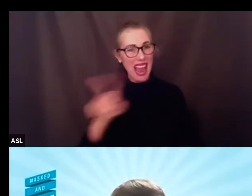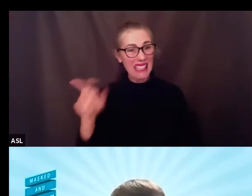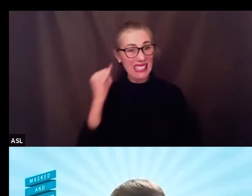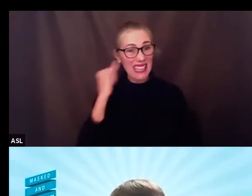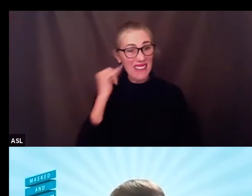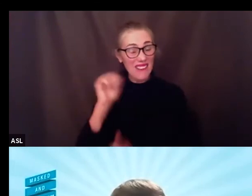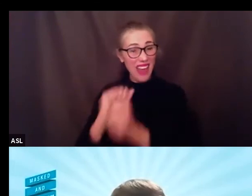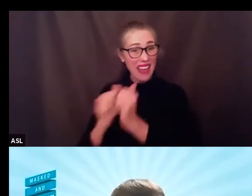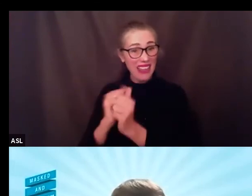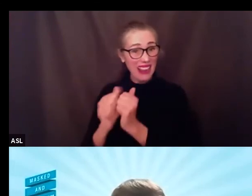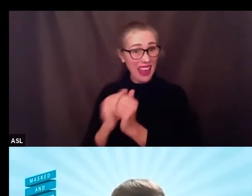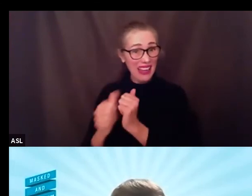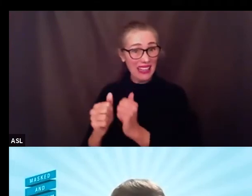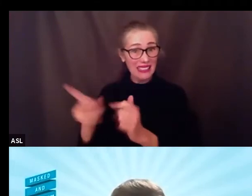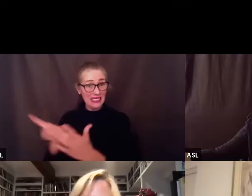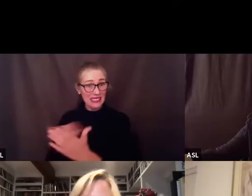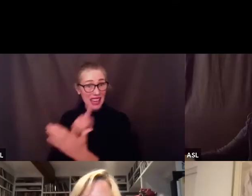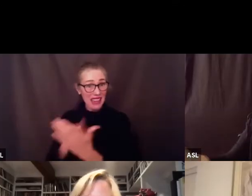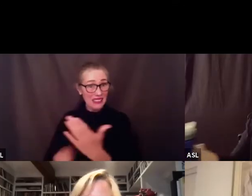true but can you just confirm